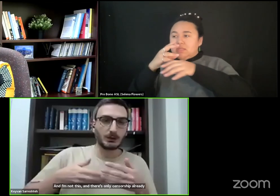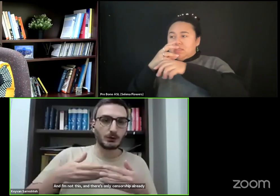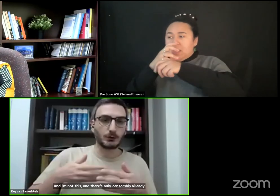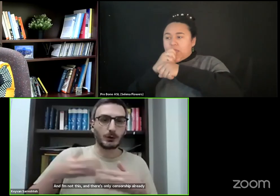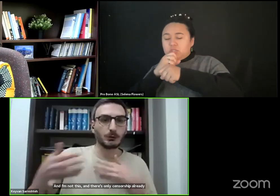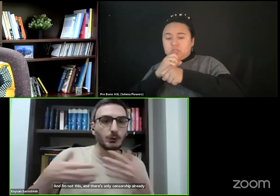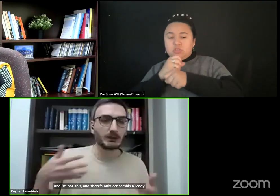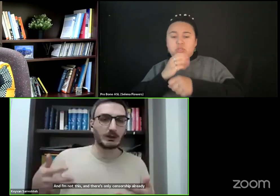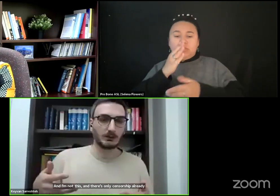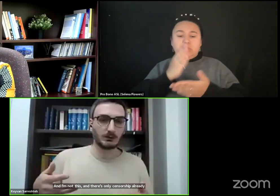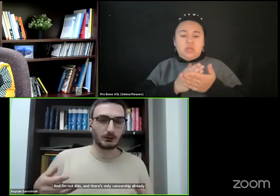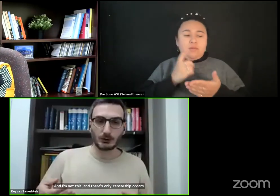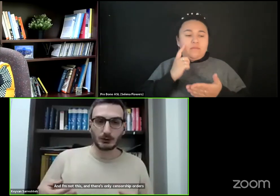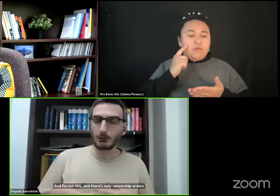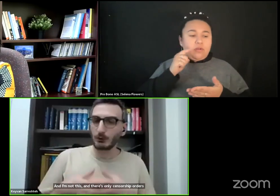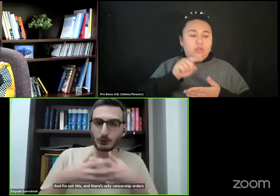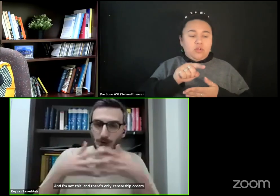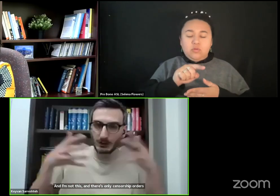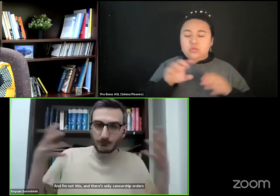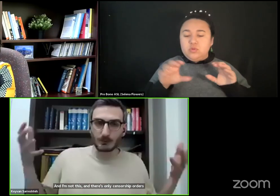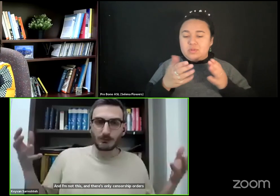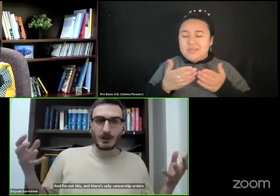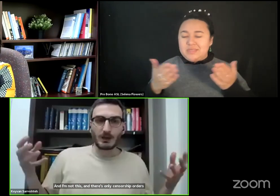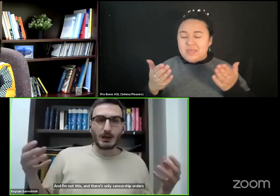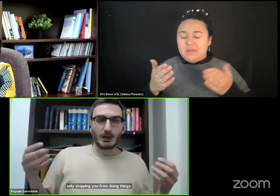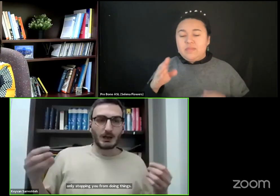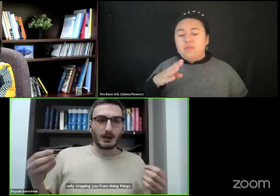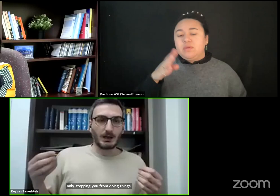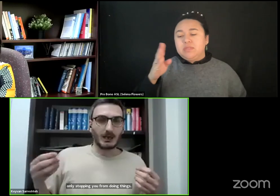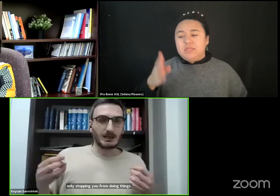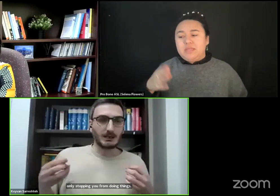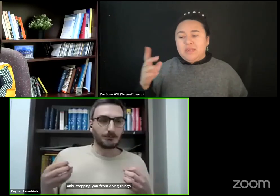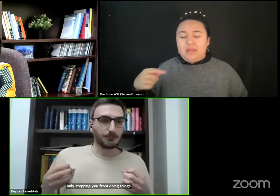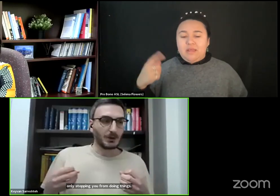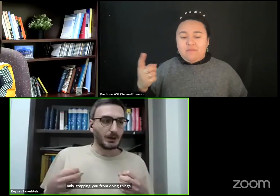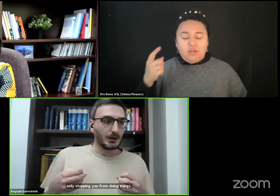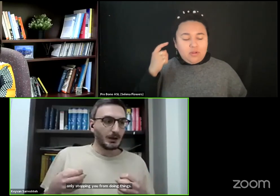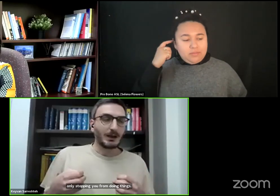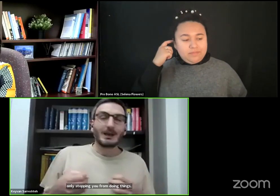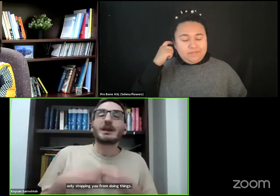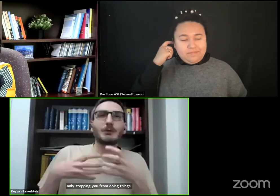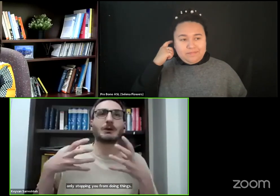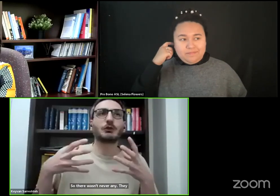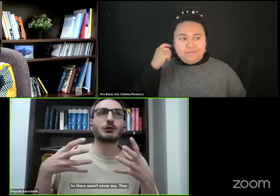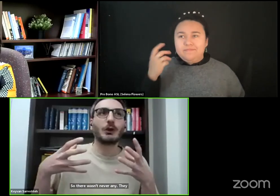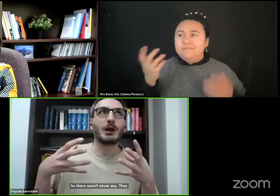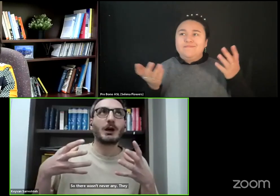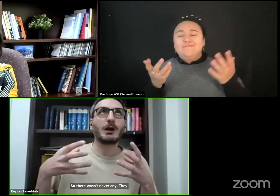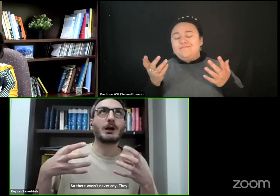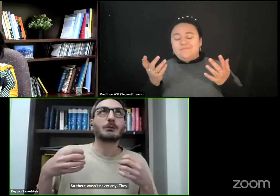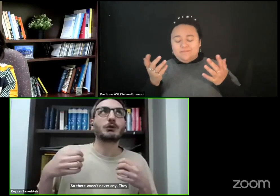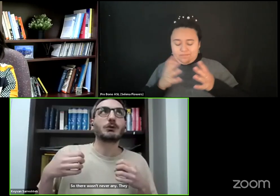stopping you from doing things. So there was never any, there were